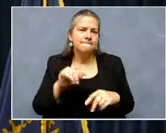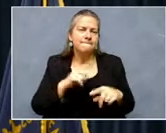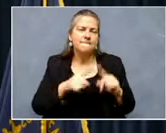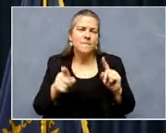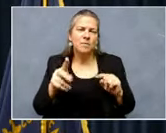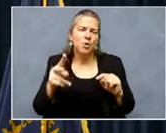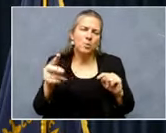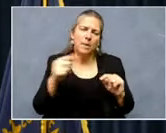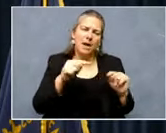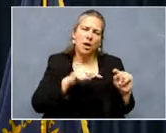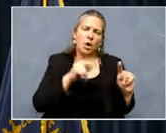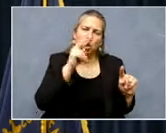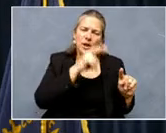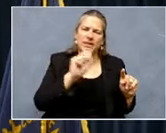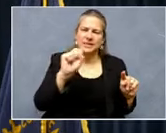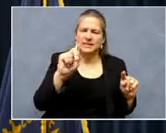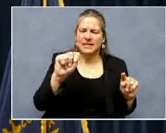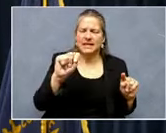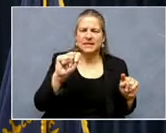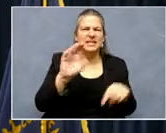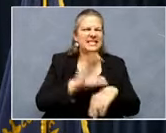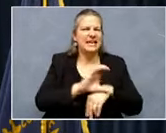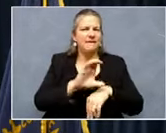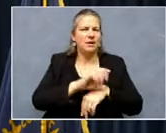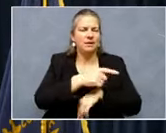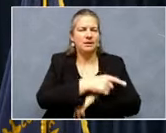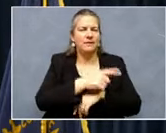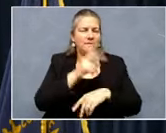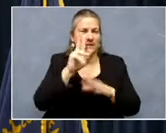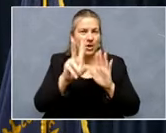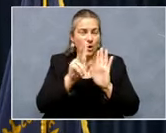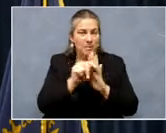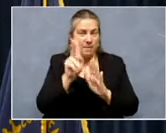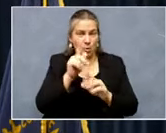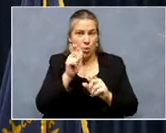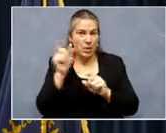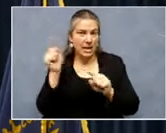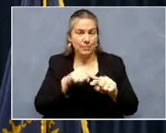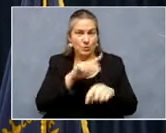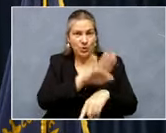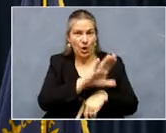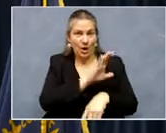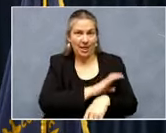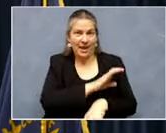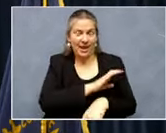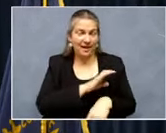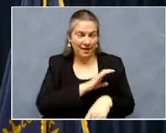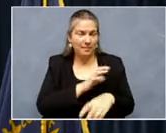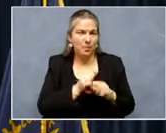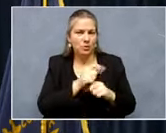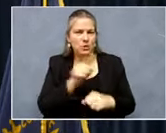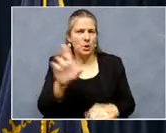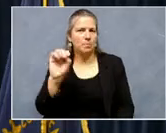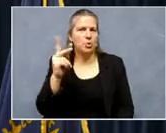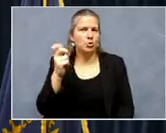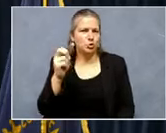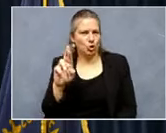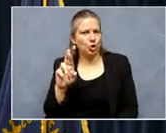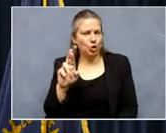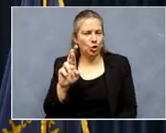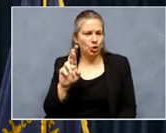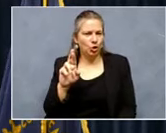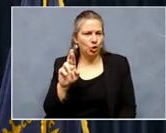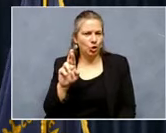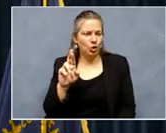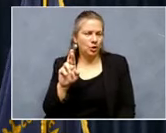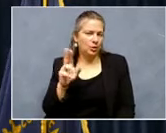you'll see in the St. Stephen video, they were talking about the majority of people that came to their clinic, uh, being booster doses, booster